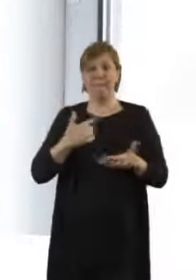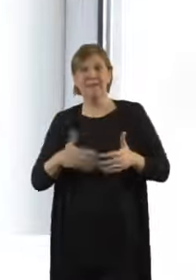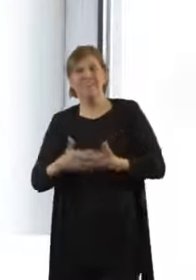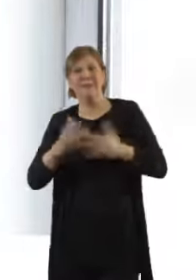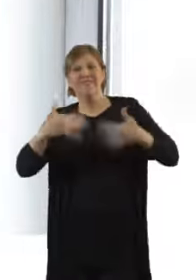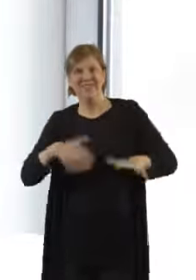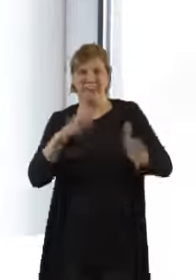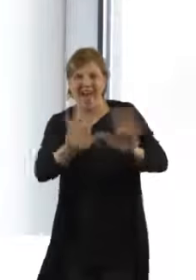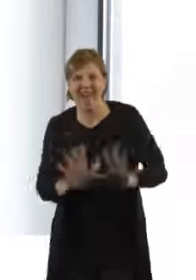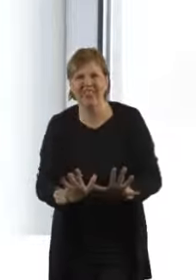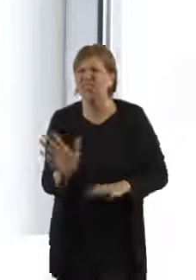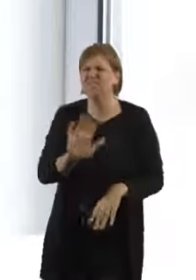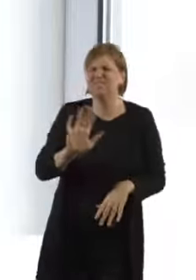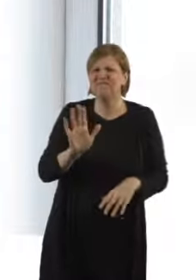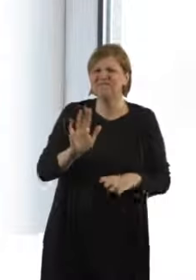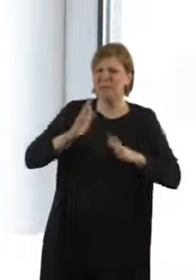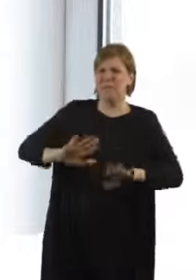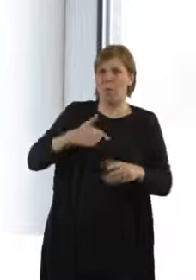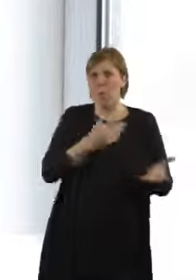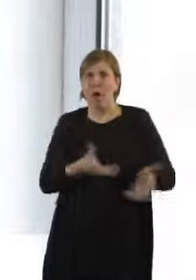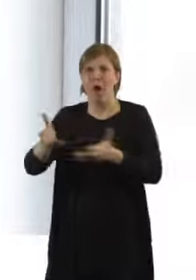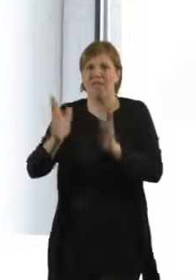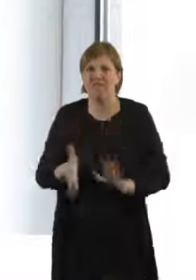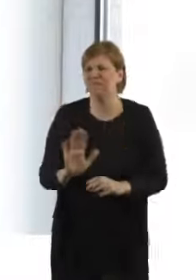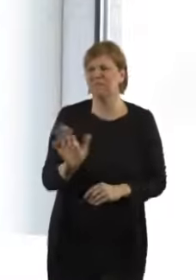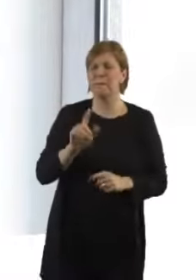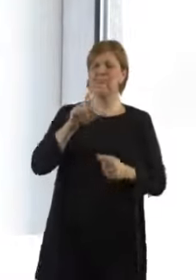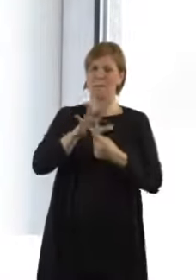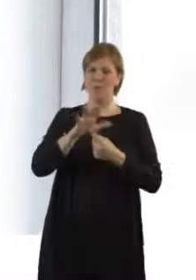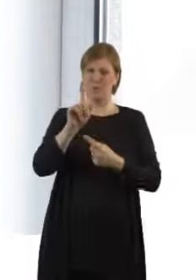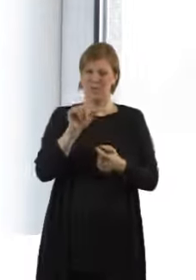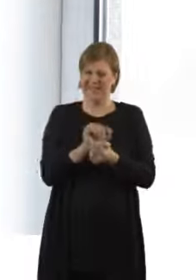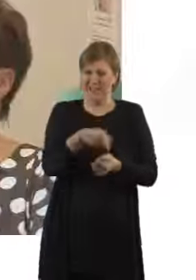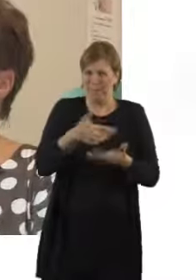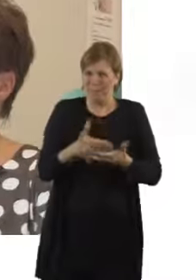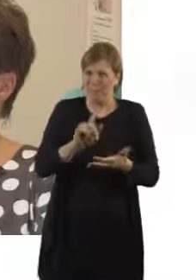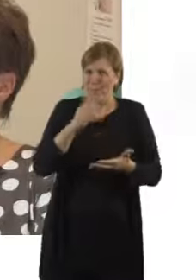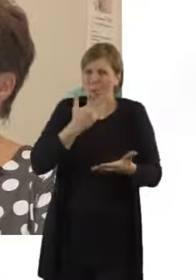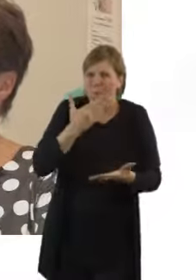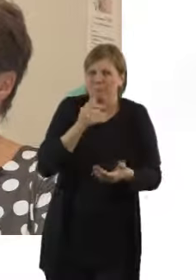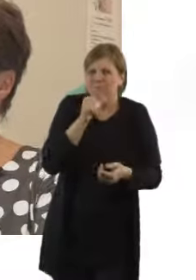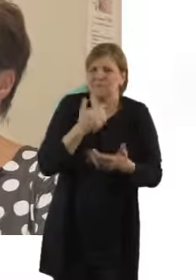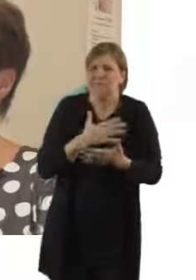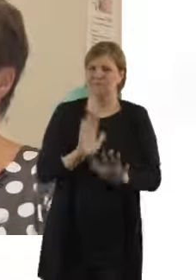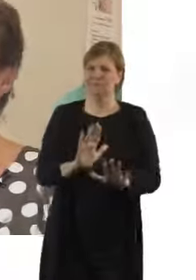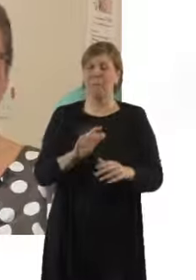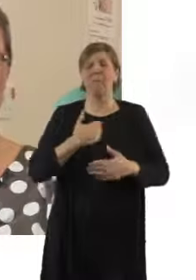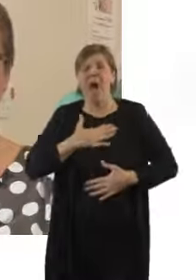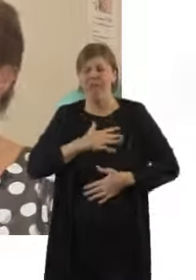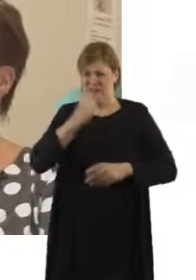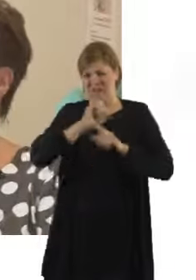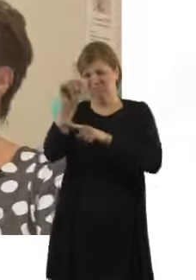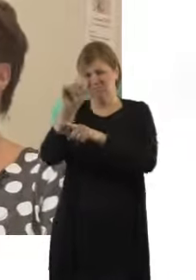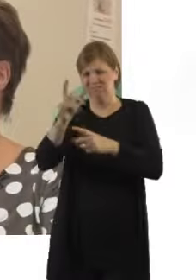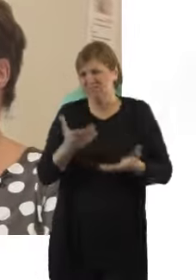ward, because as I said, it's so important to keep the baby nice and warm. Bathing comes later. So, Dorothy, we've spent some time looking around the